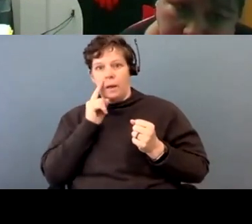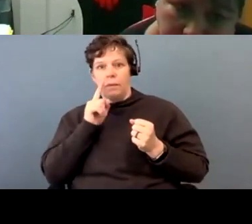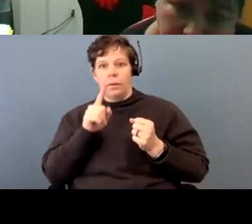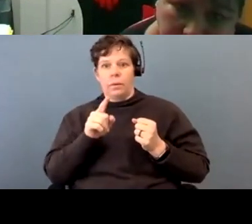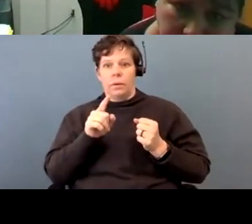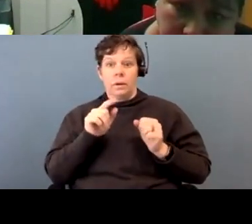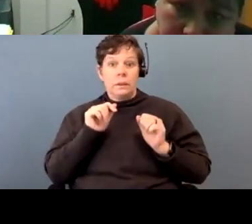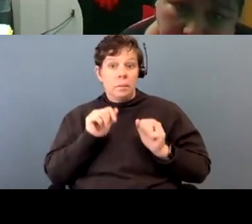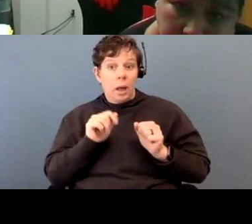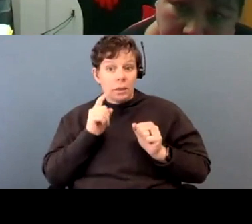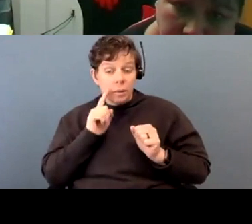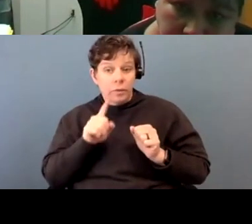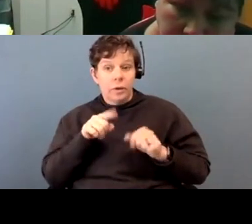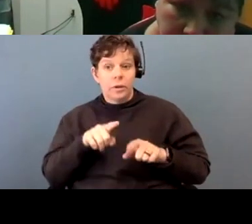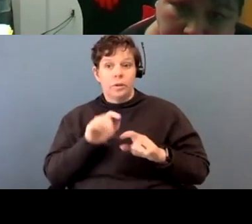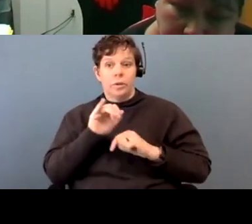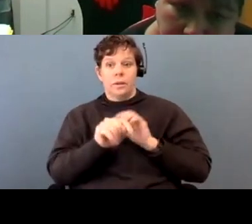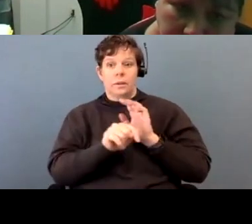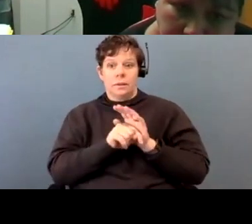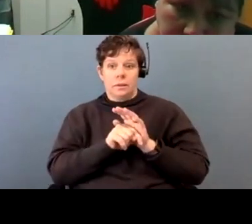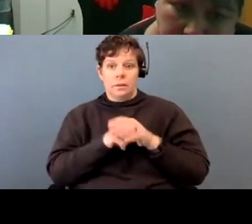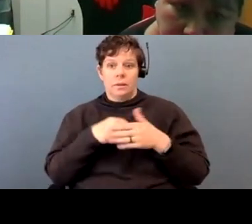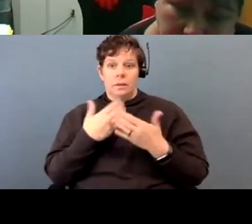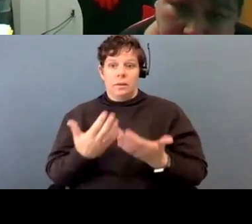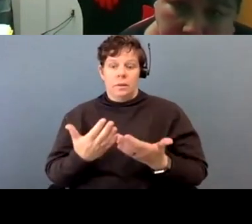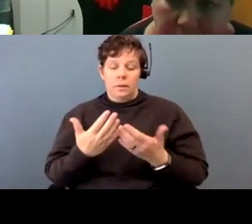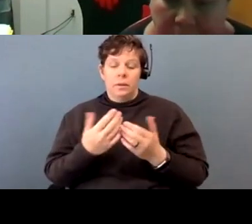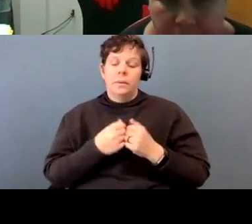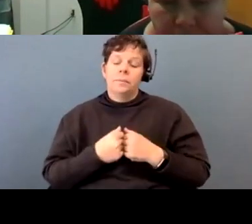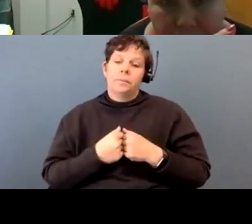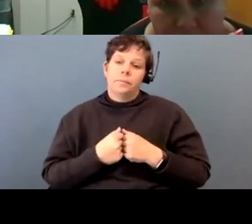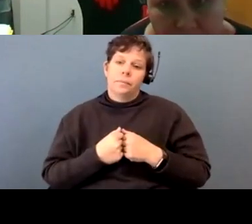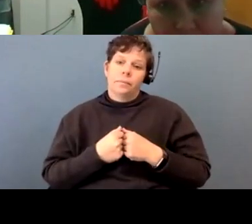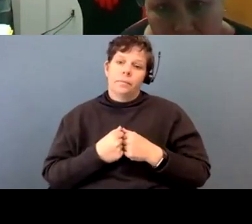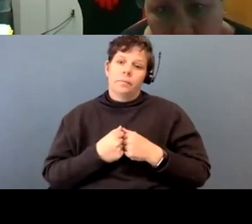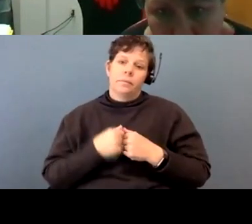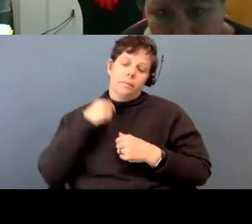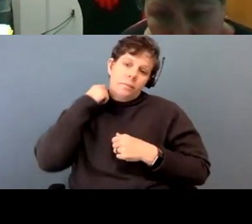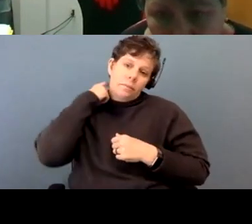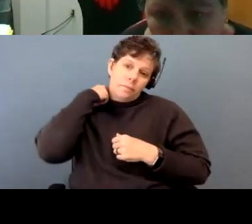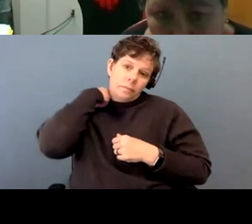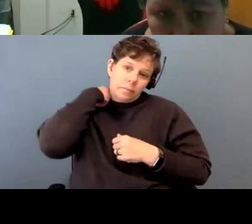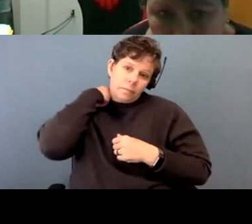feasible for you during this time? What would you like us to know about what that's, what, what that's like for you?